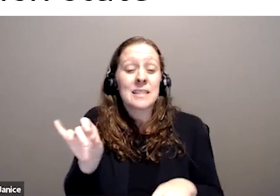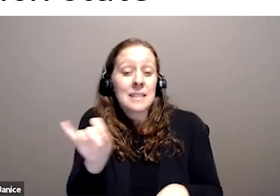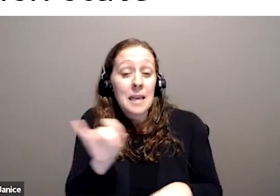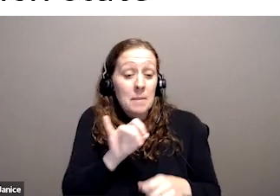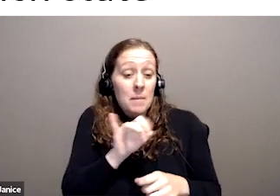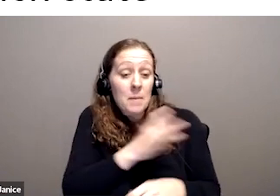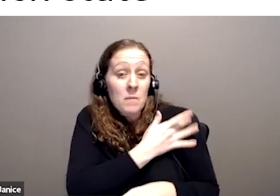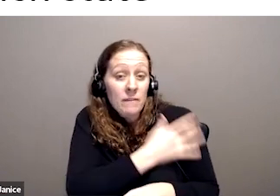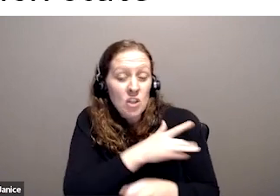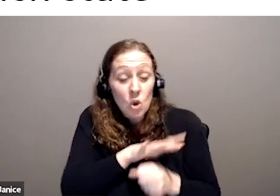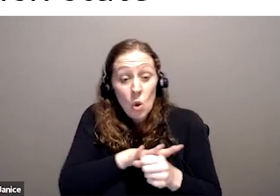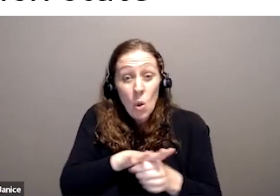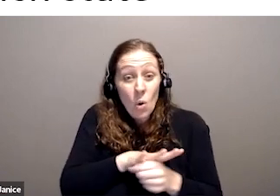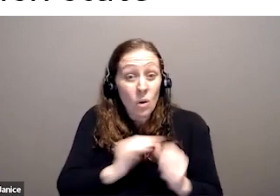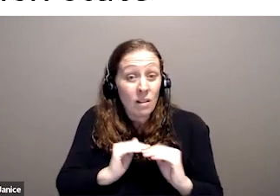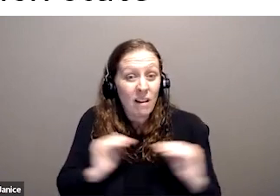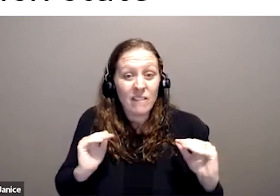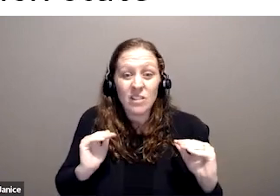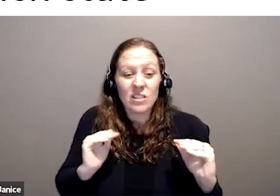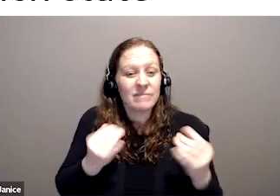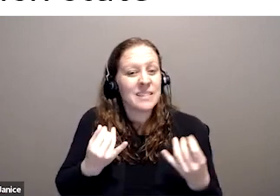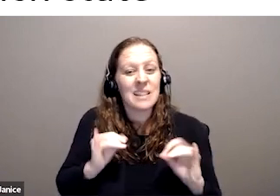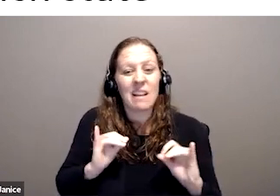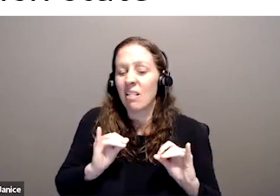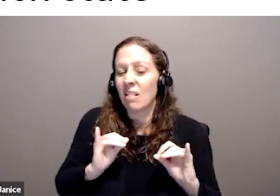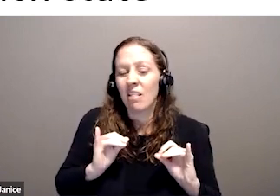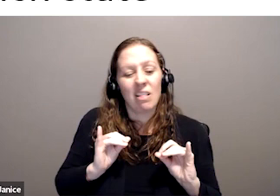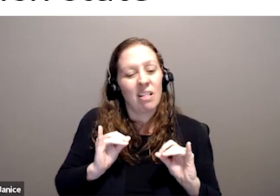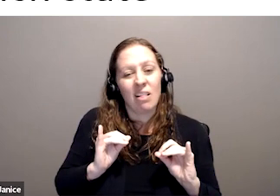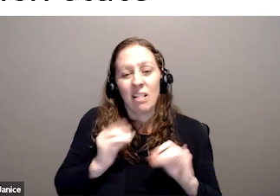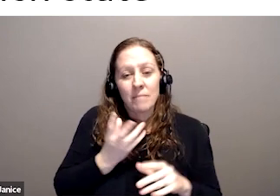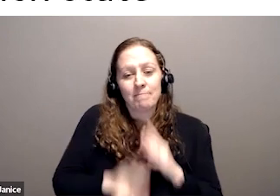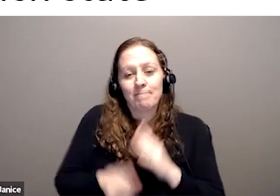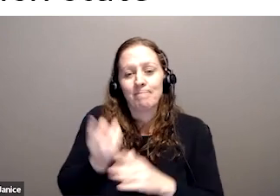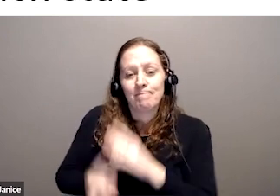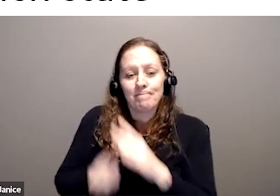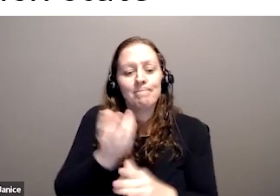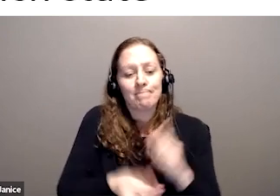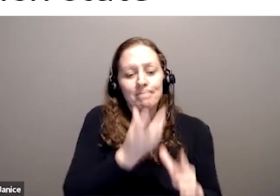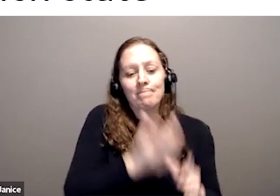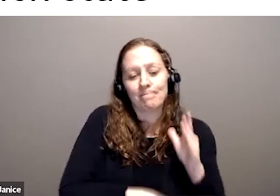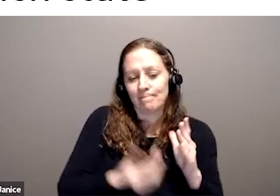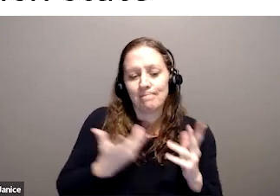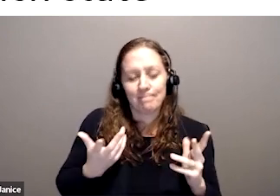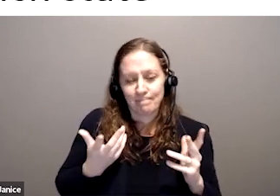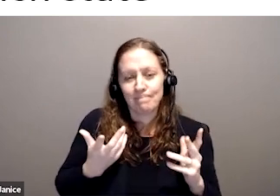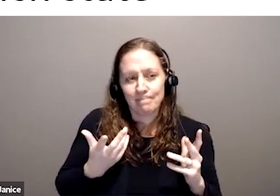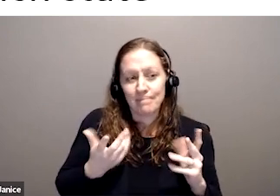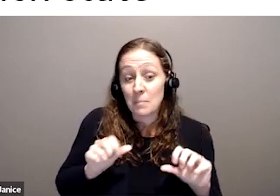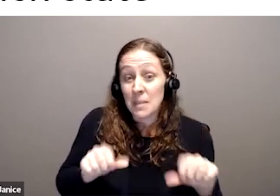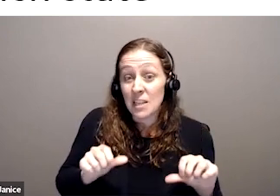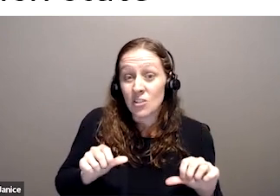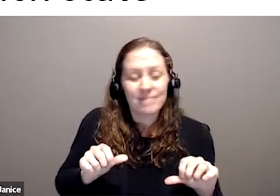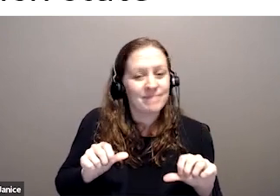there's still many unfulfilled sort of potentials. But today we're focusing a little bit